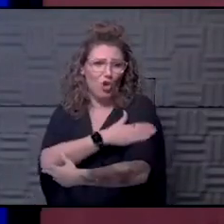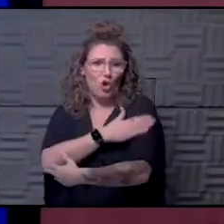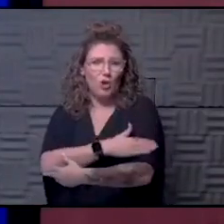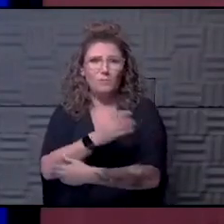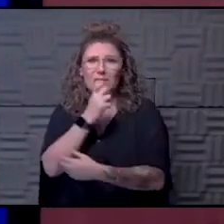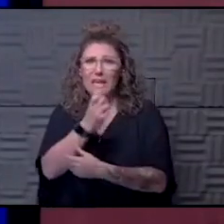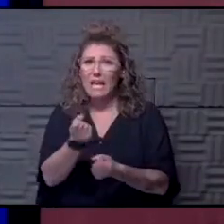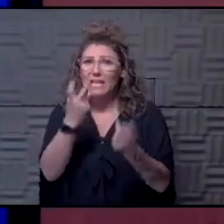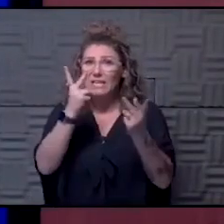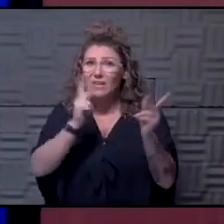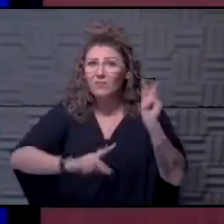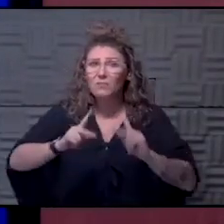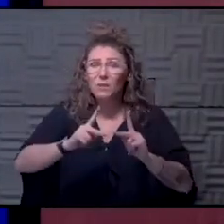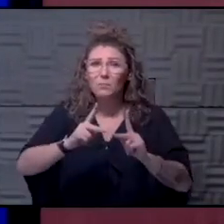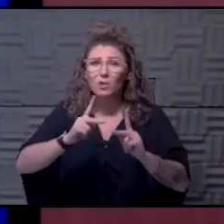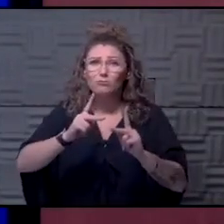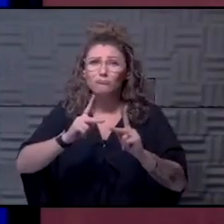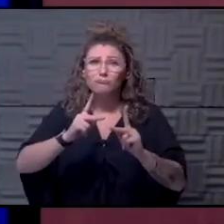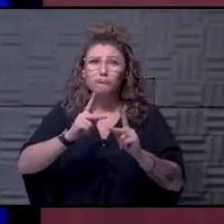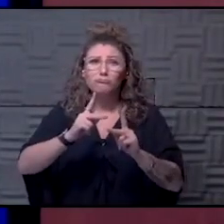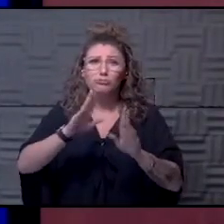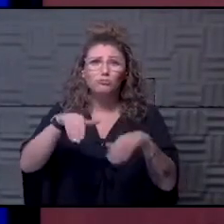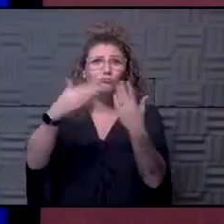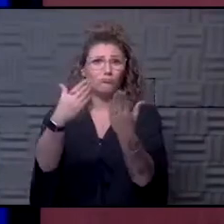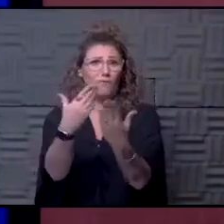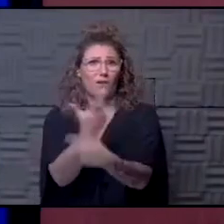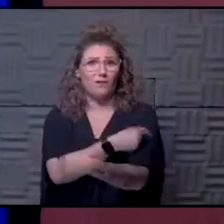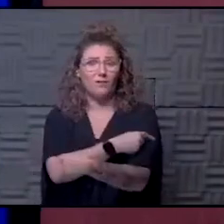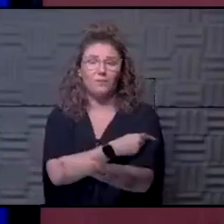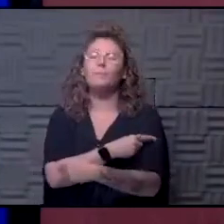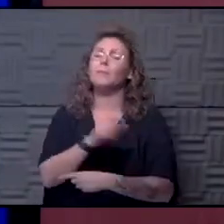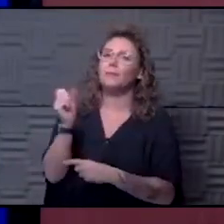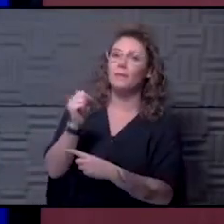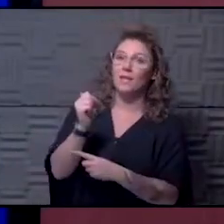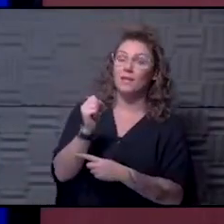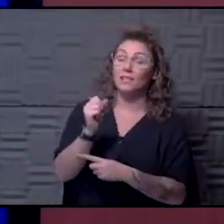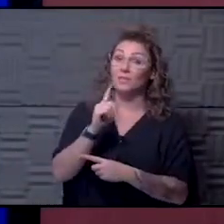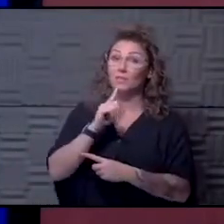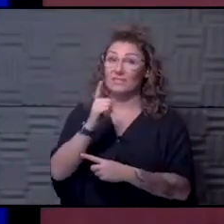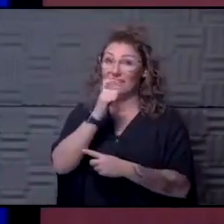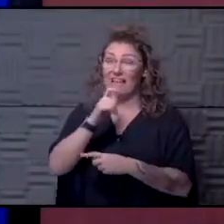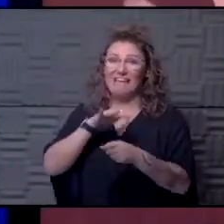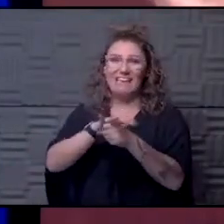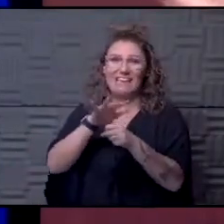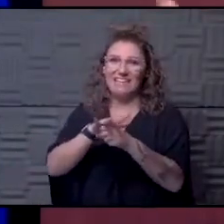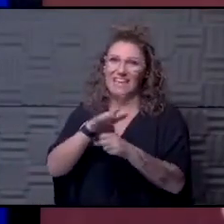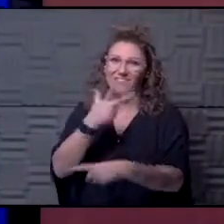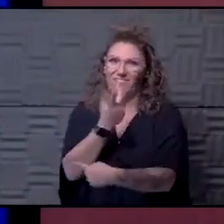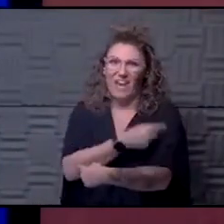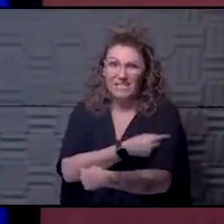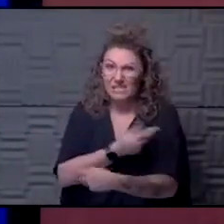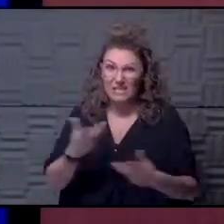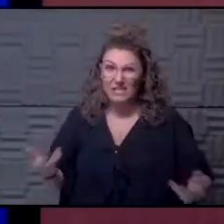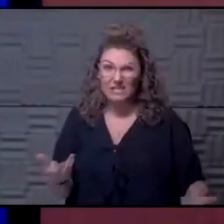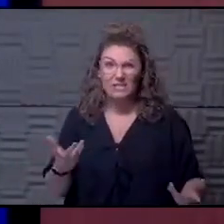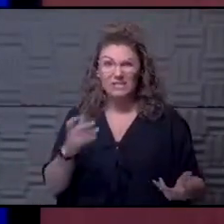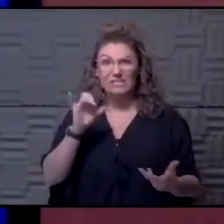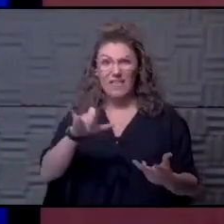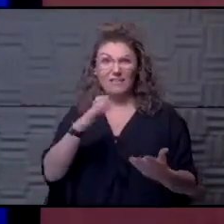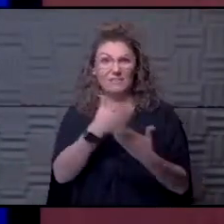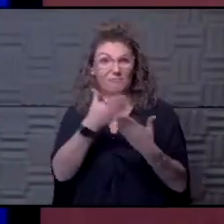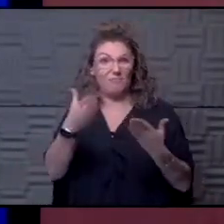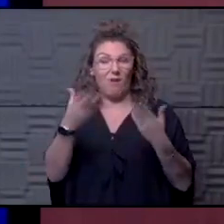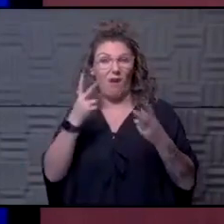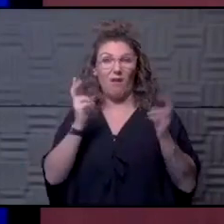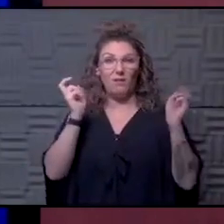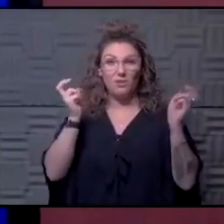persons to give it? What's the problem? Yeah, the base problem is we don't have enough vaccine. That's the supply. It's a supply problem. And I